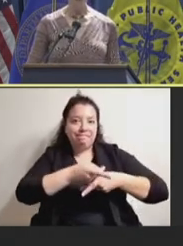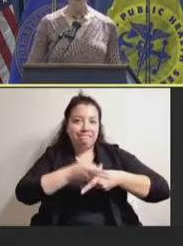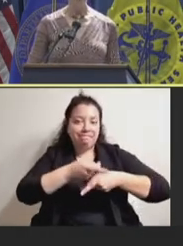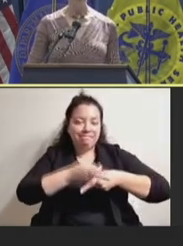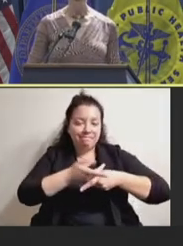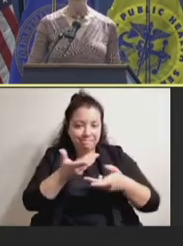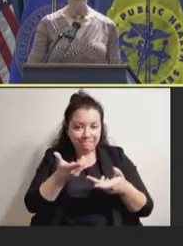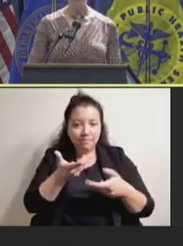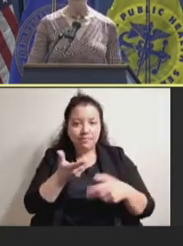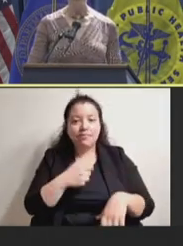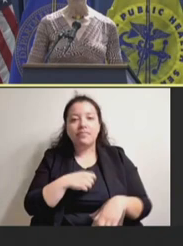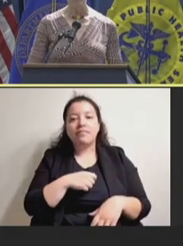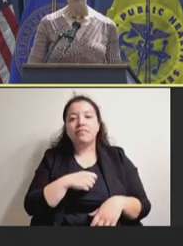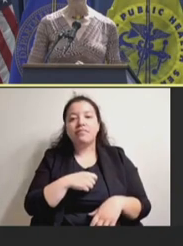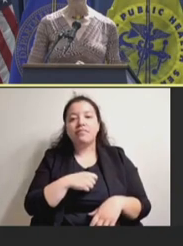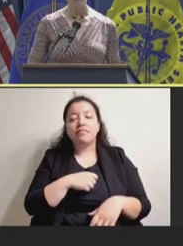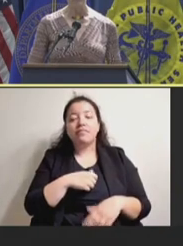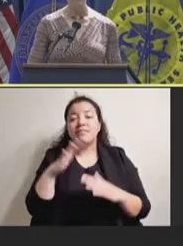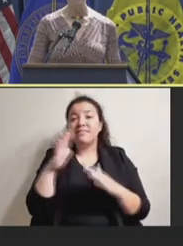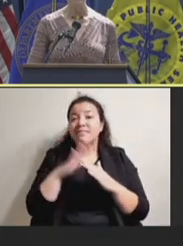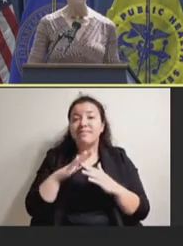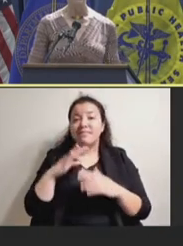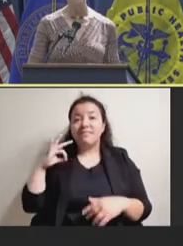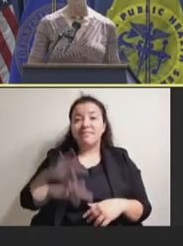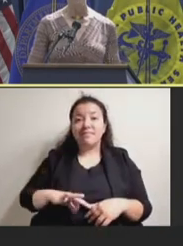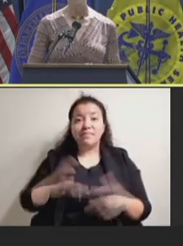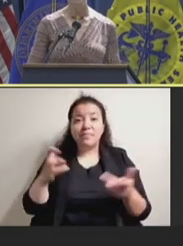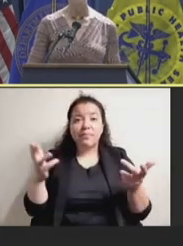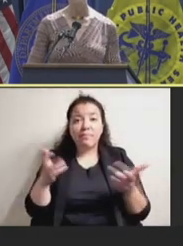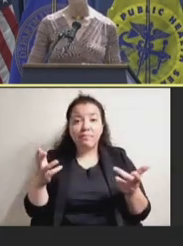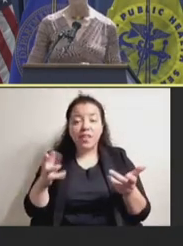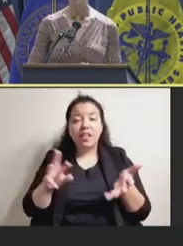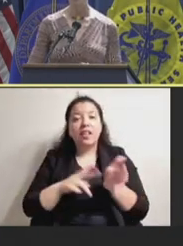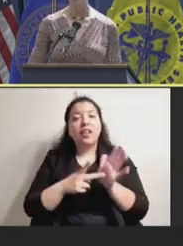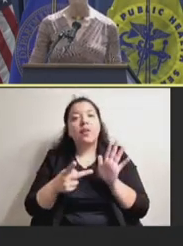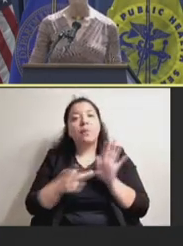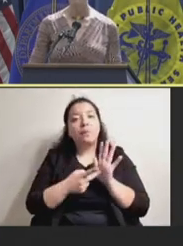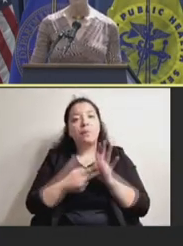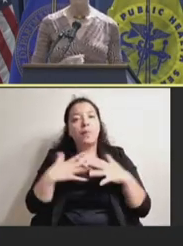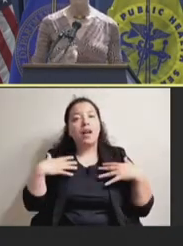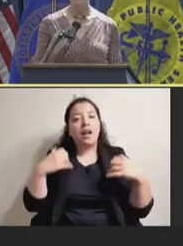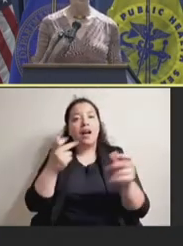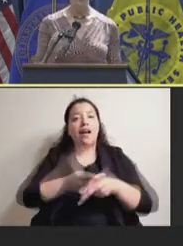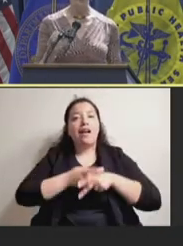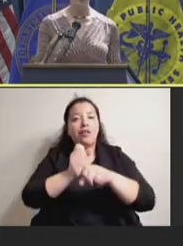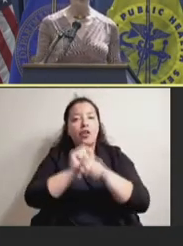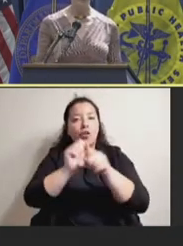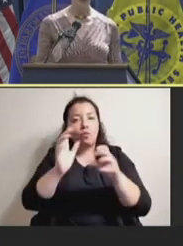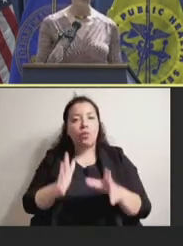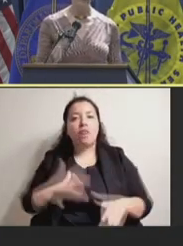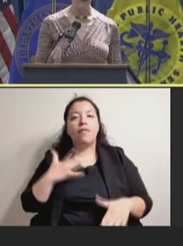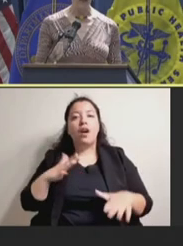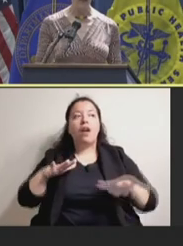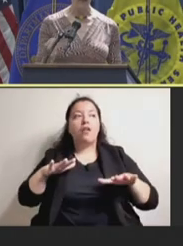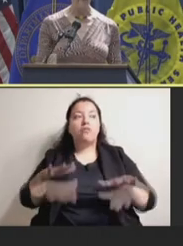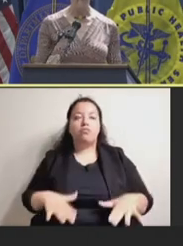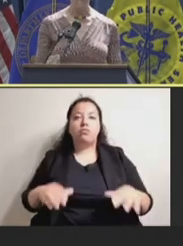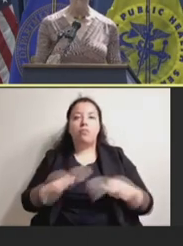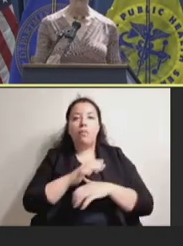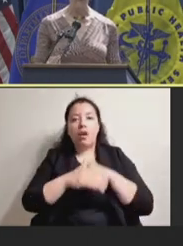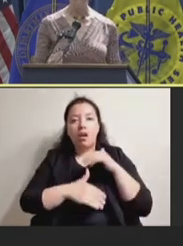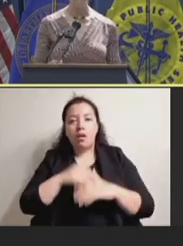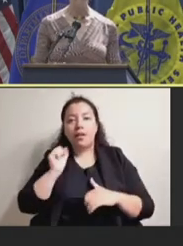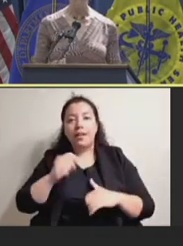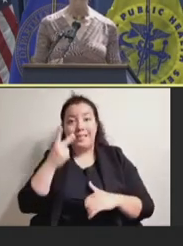The best benefit for this is just the comfort that it gives healthcare workers that they can look at a vaccine bile as they're